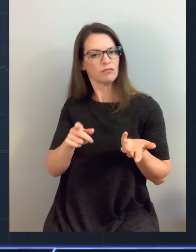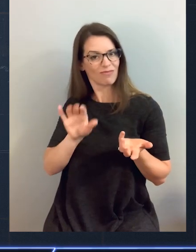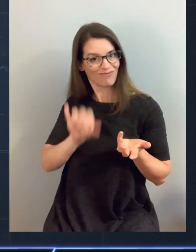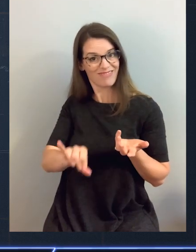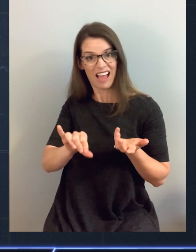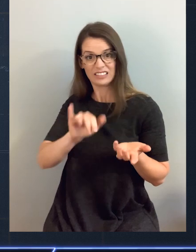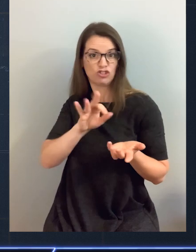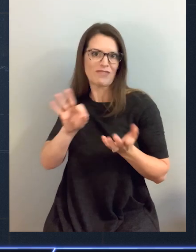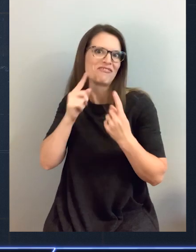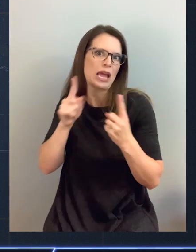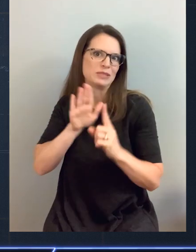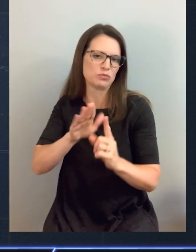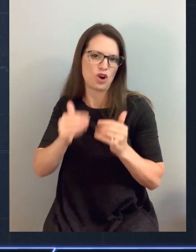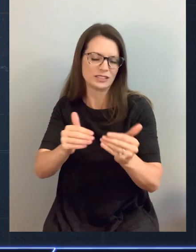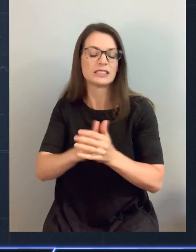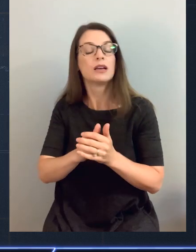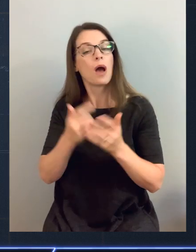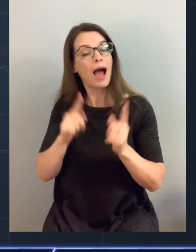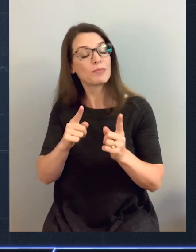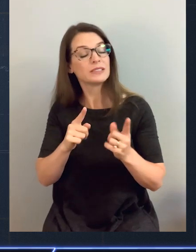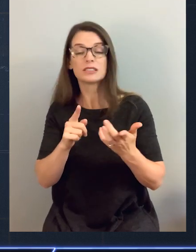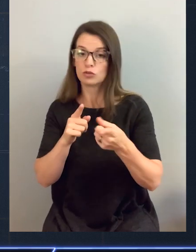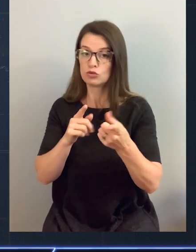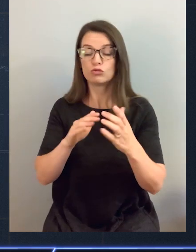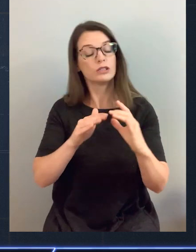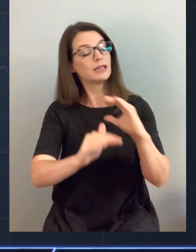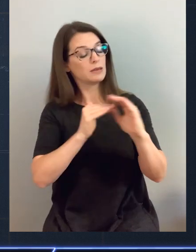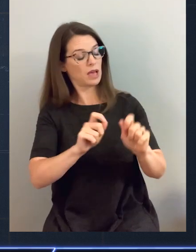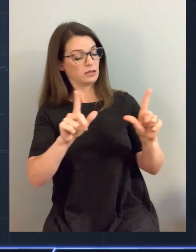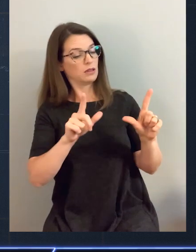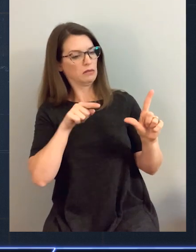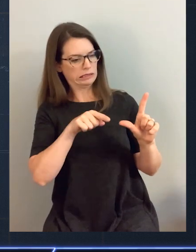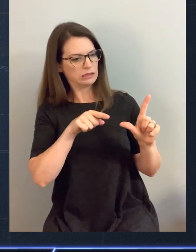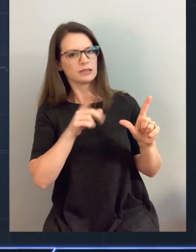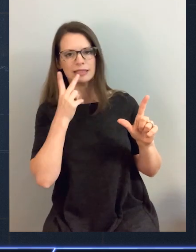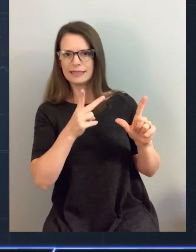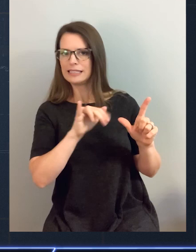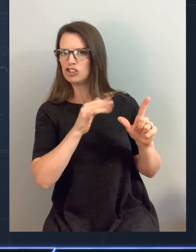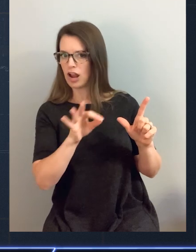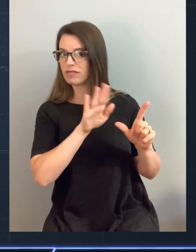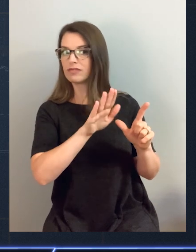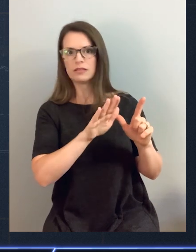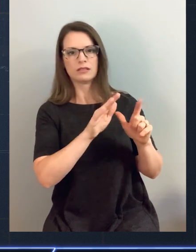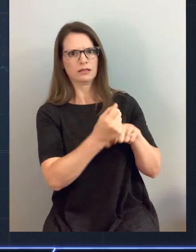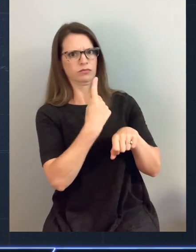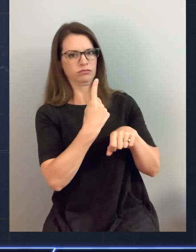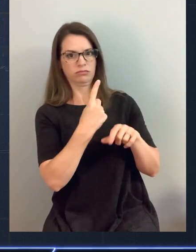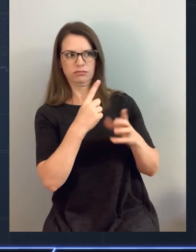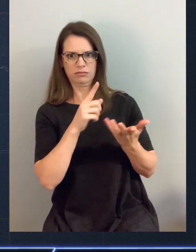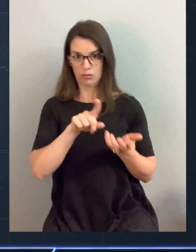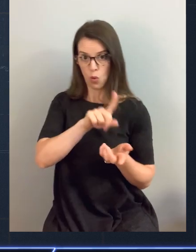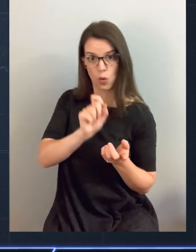And what happens is that when you get an email from Jeff with a question mark, you know that your job, you don't get a chance to choose to accept it or